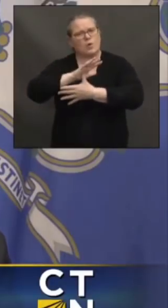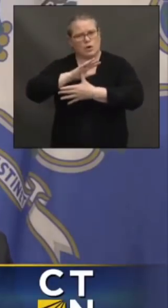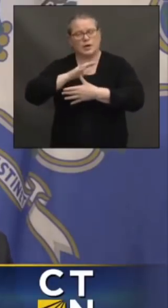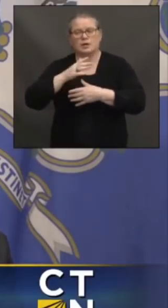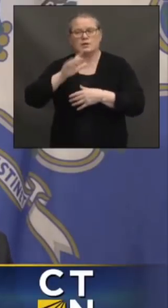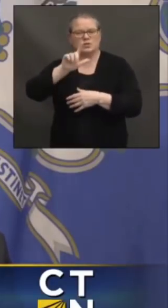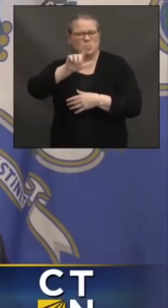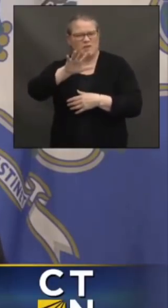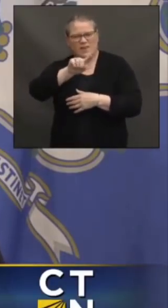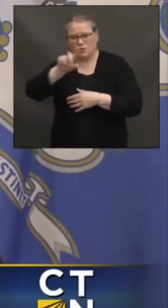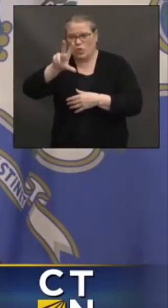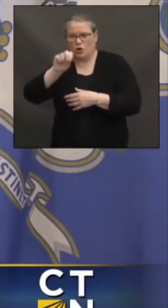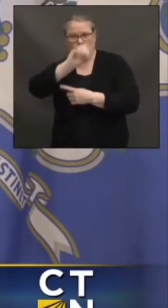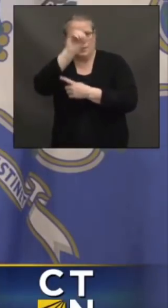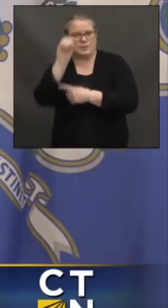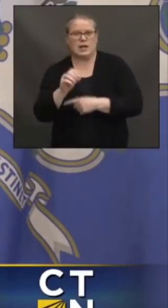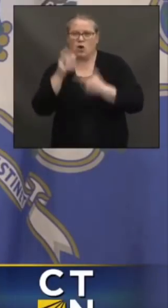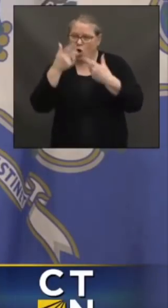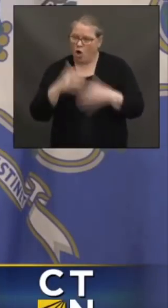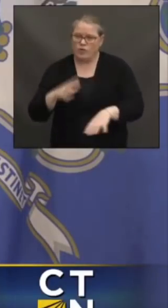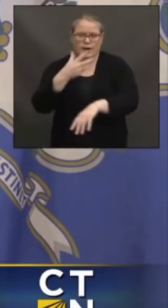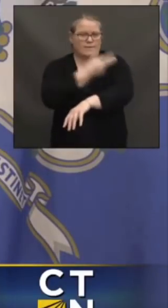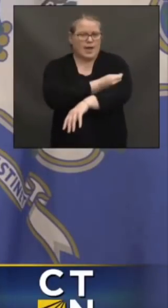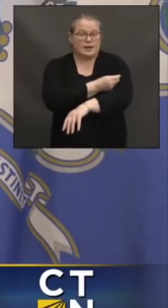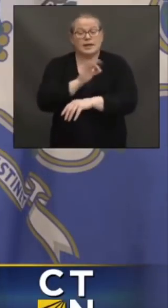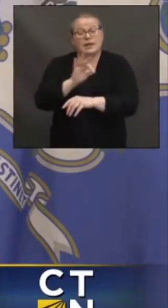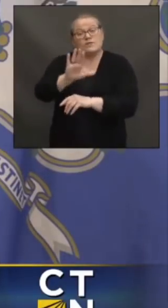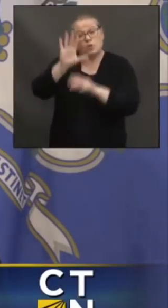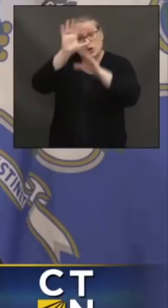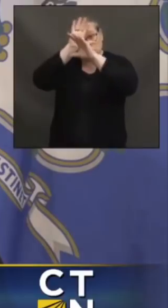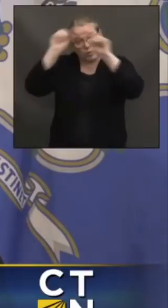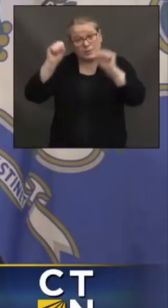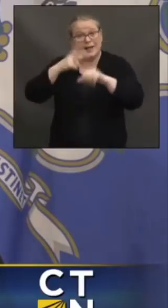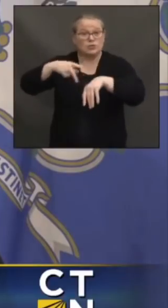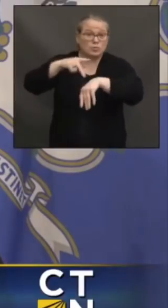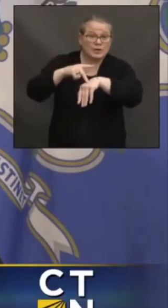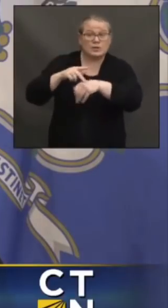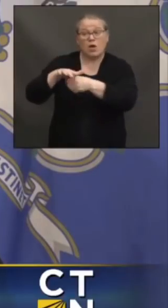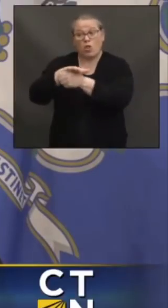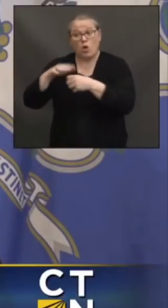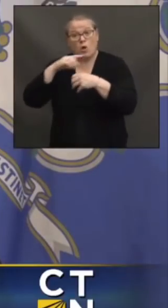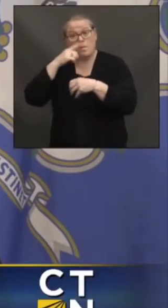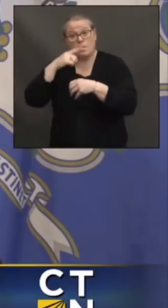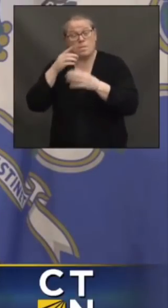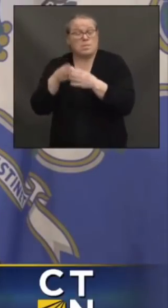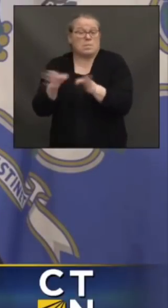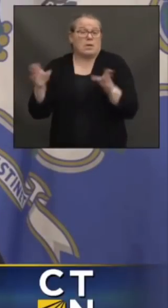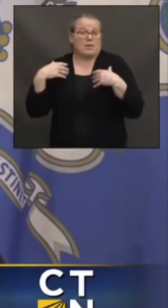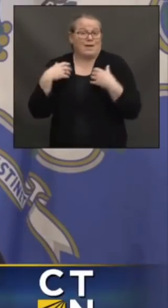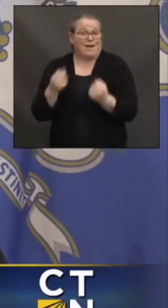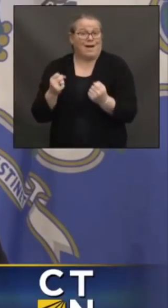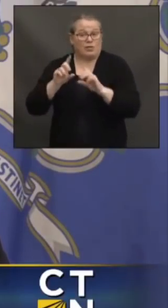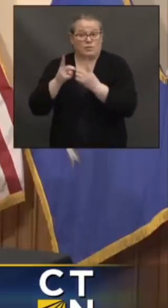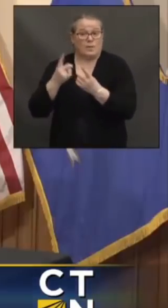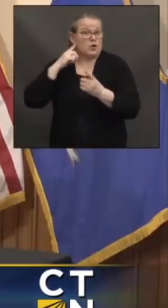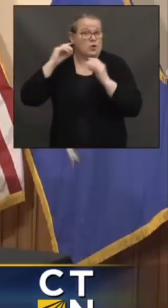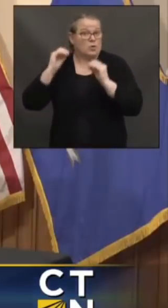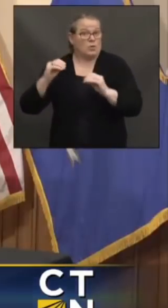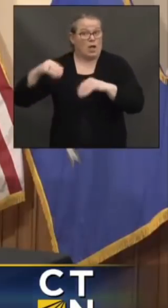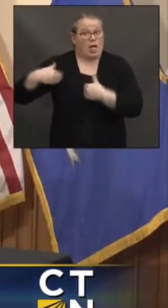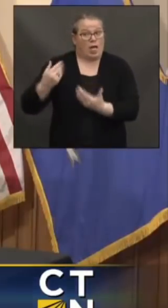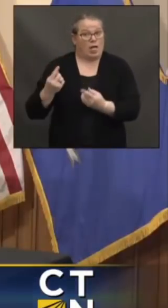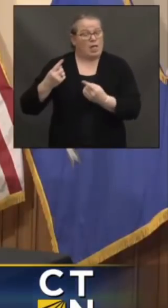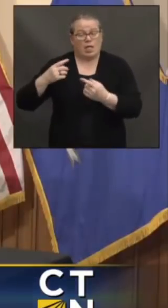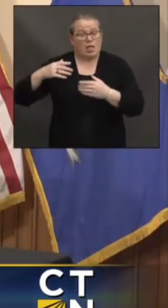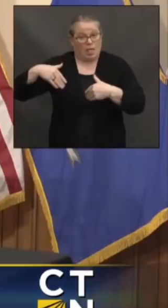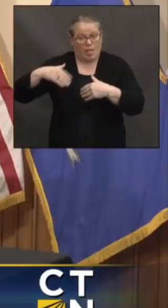If you haven't not yet heard from your superintendent or your principal or local public health department, you will. And Governor, I